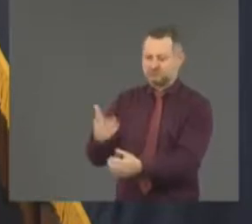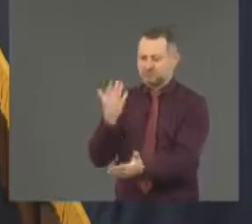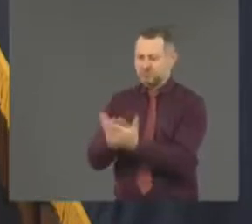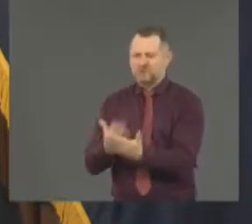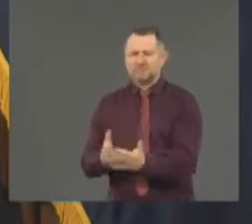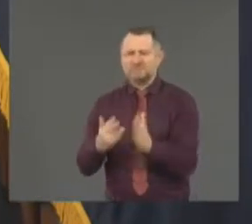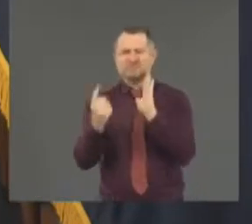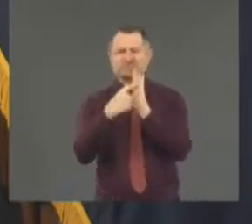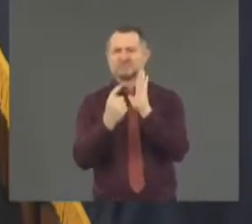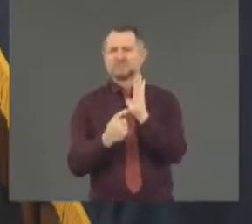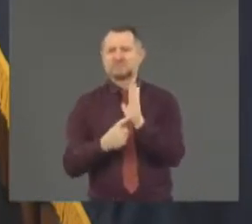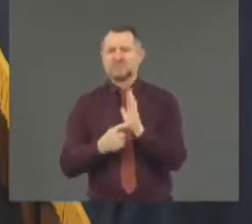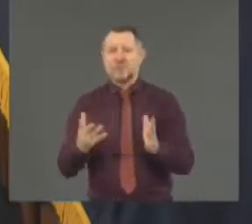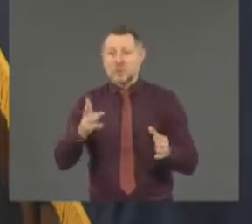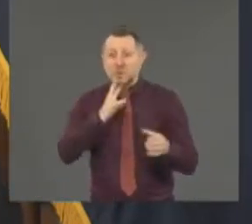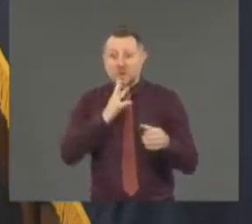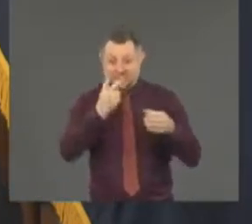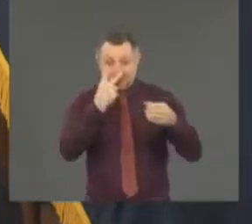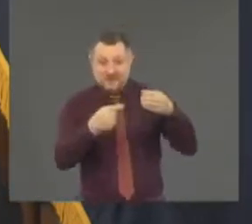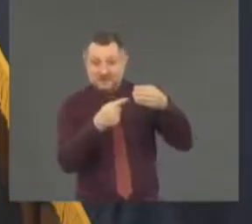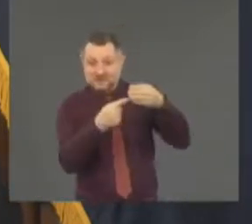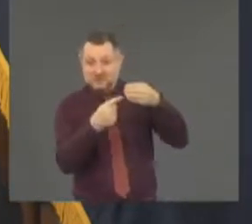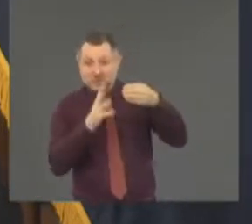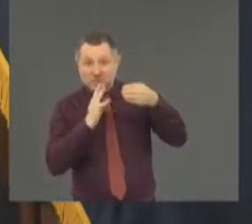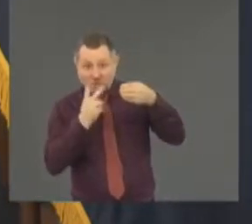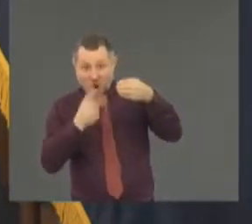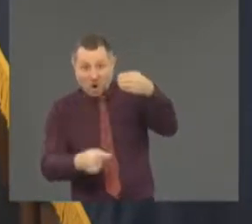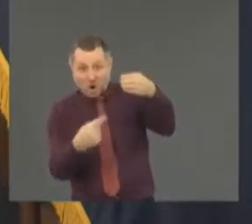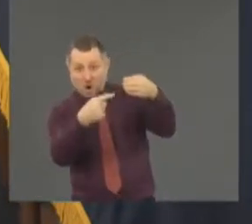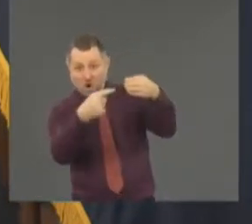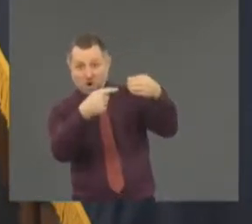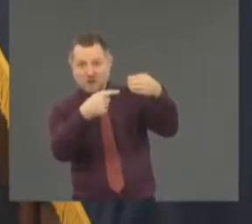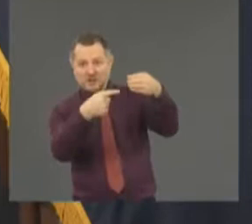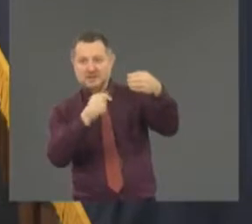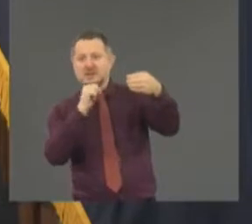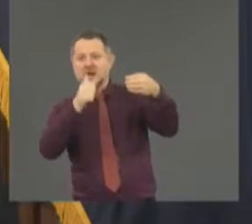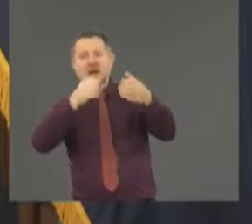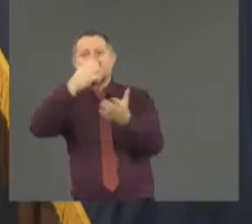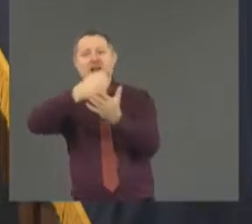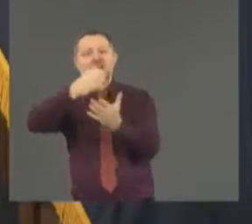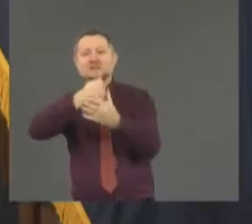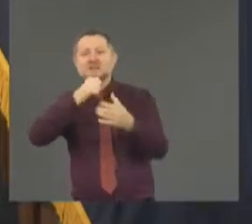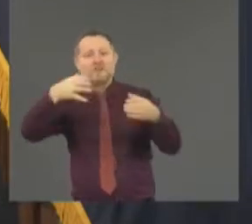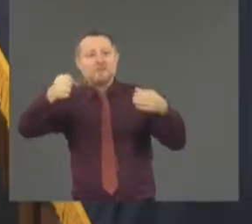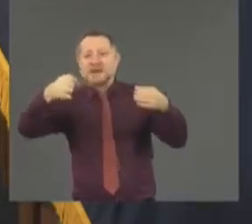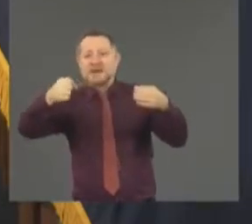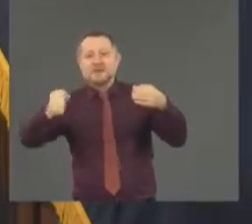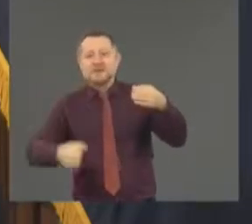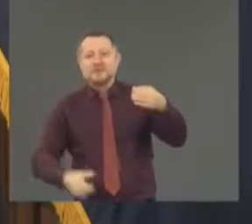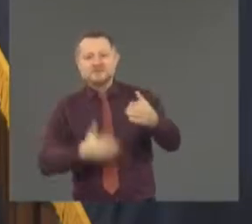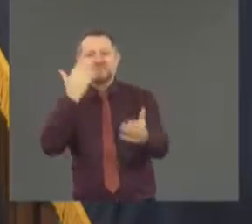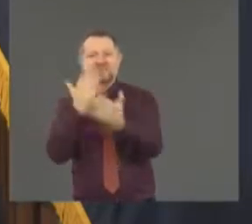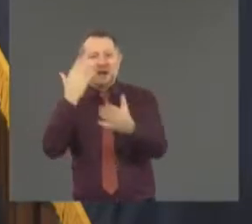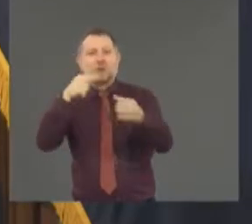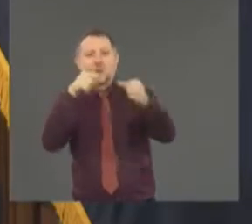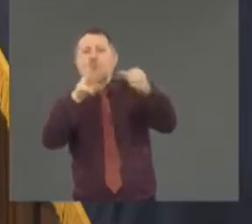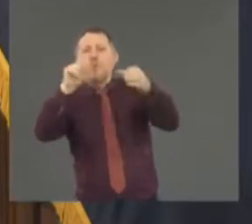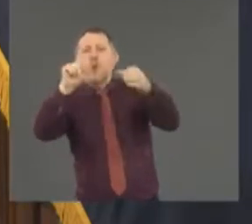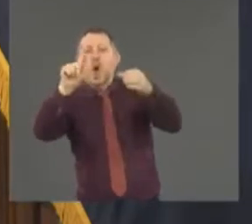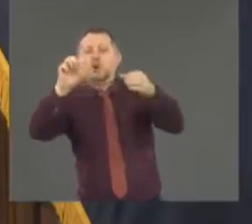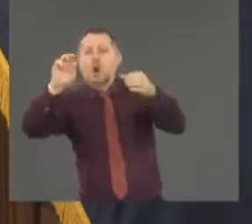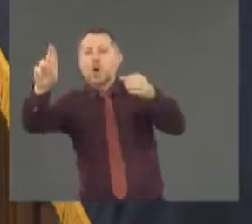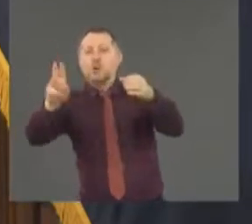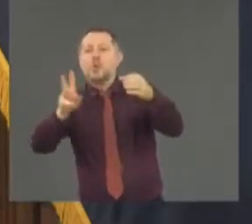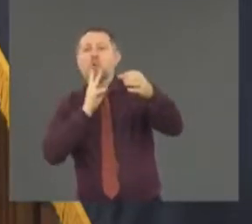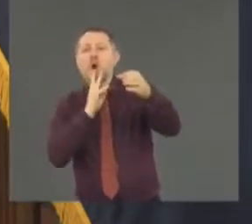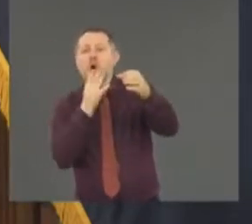a glass of water. This is not a glass of milk. It's a fact. There's still facts in life.